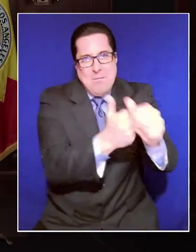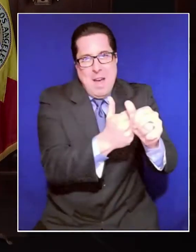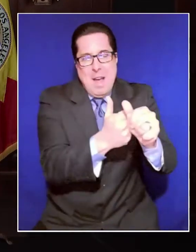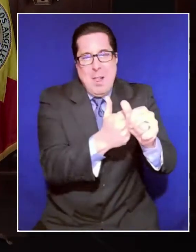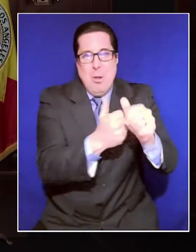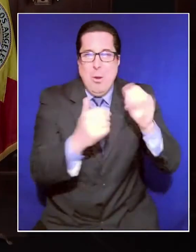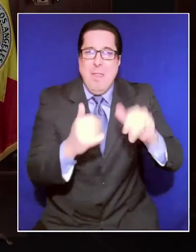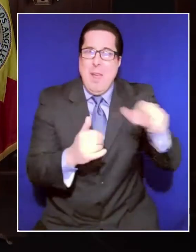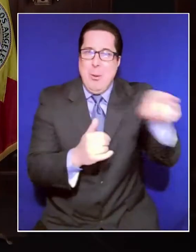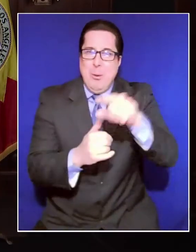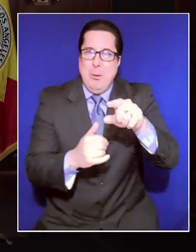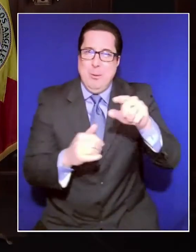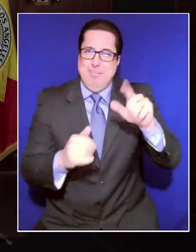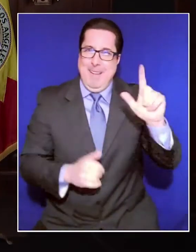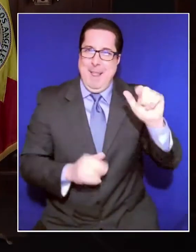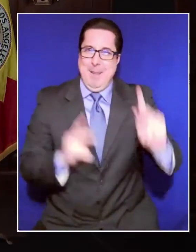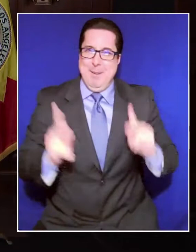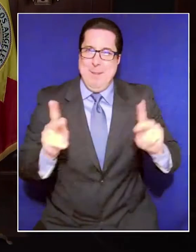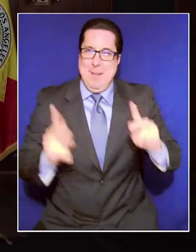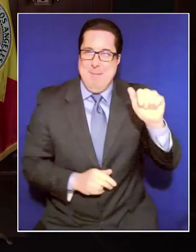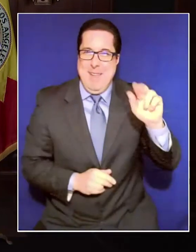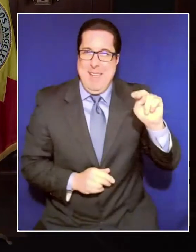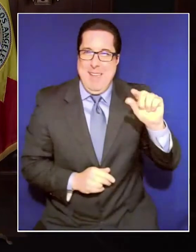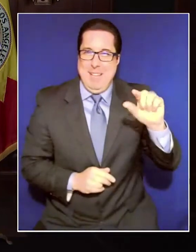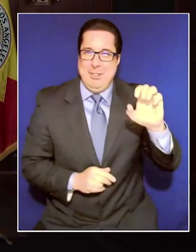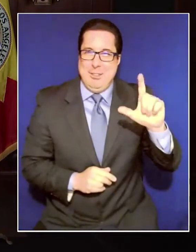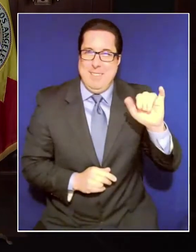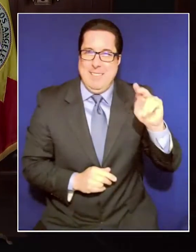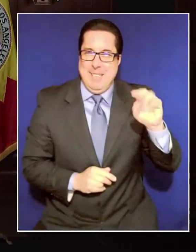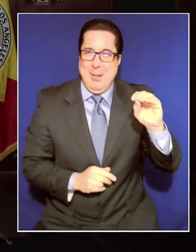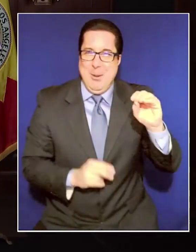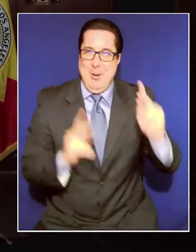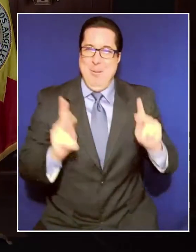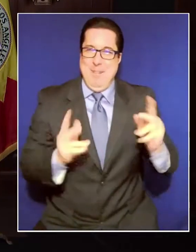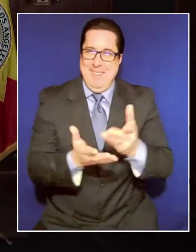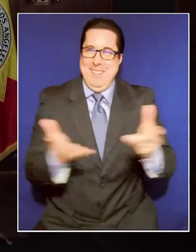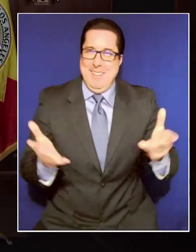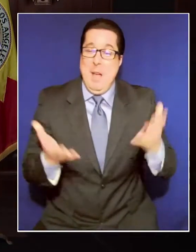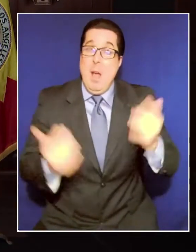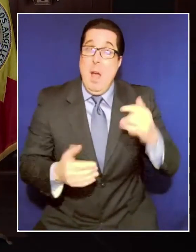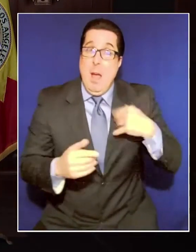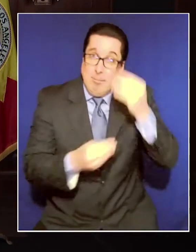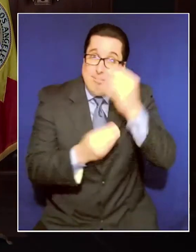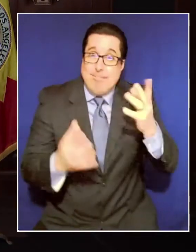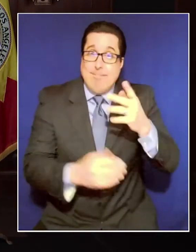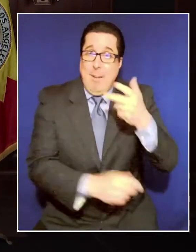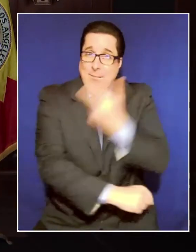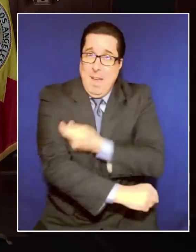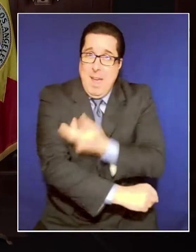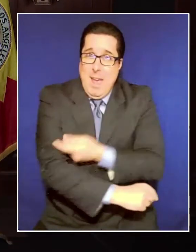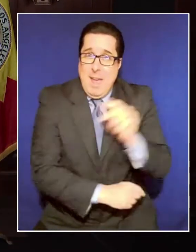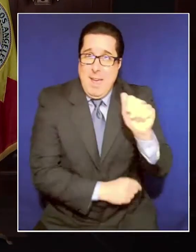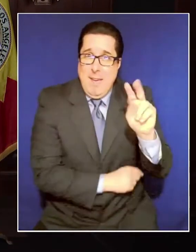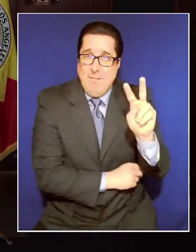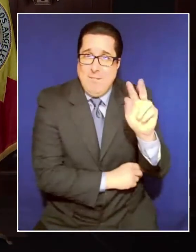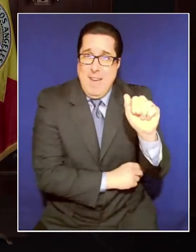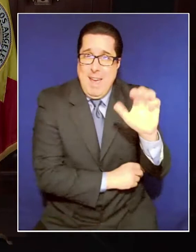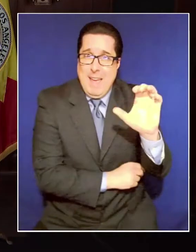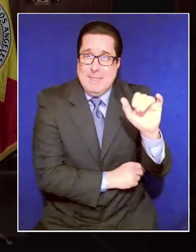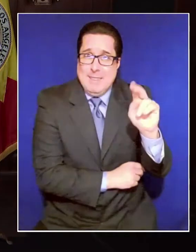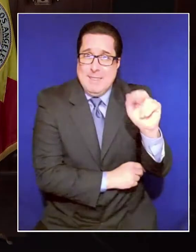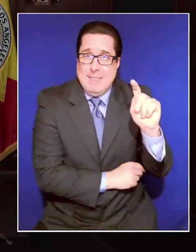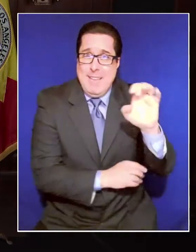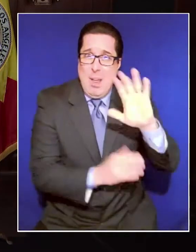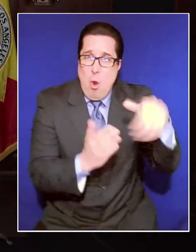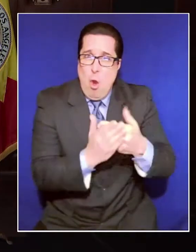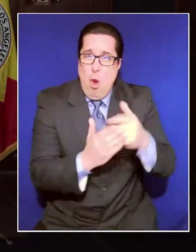Tonight I want to focus on steps that we are taking as a city to vaccinate all Angelenos and to help those who are struggling